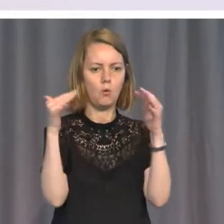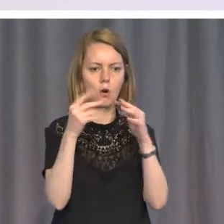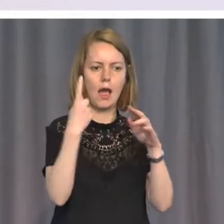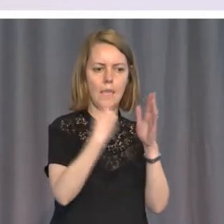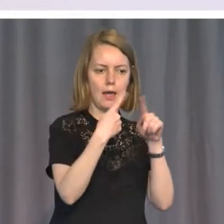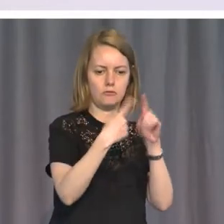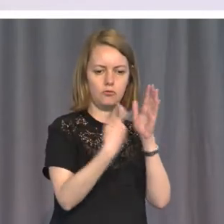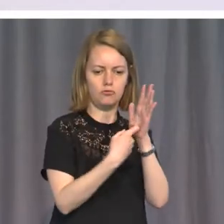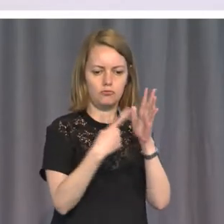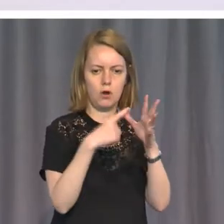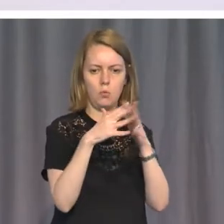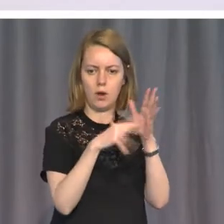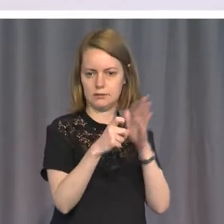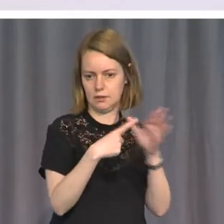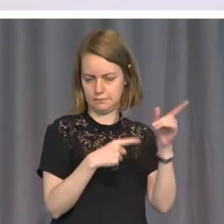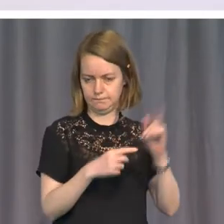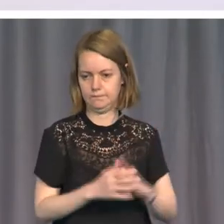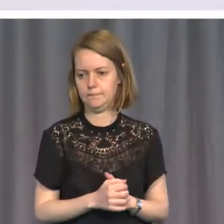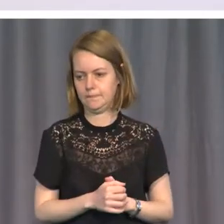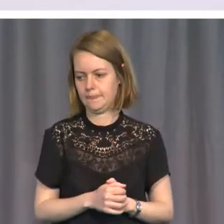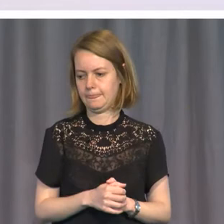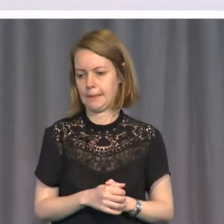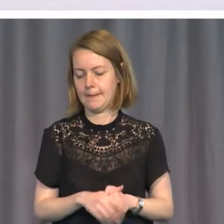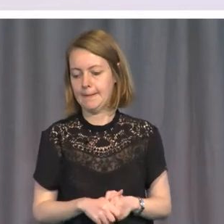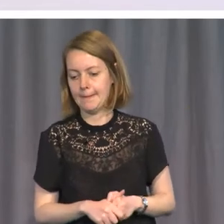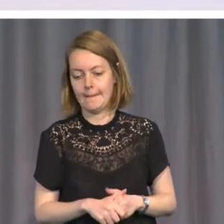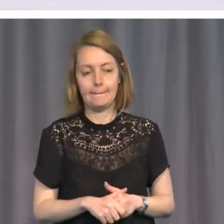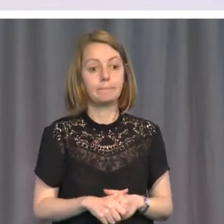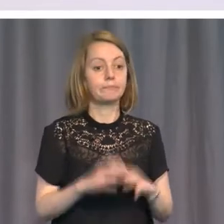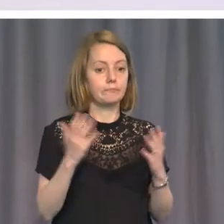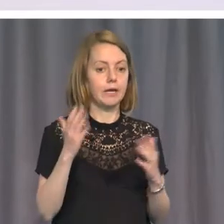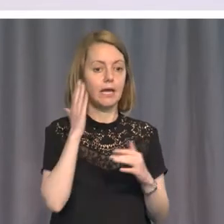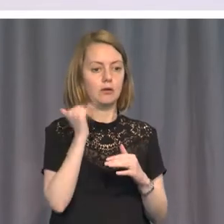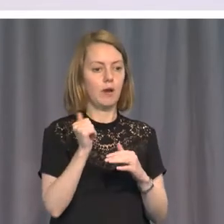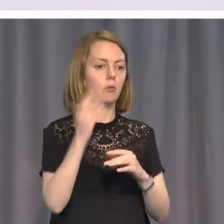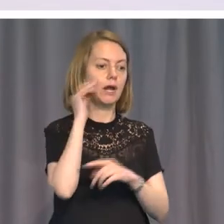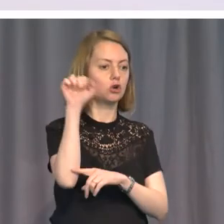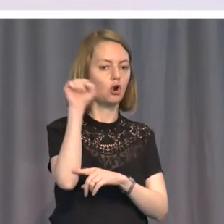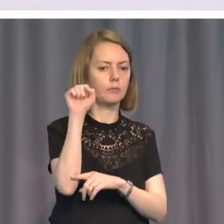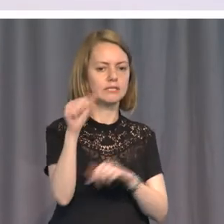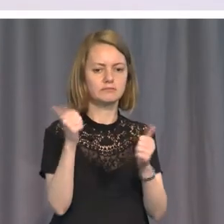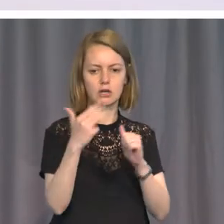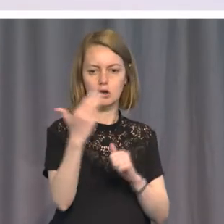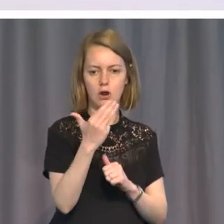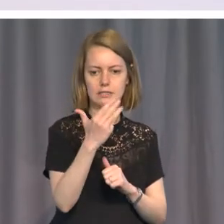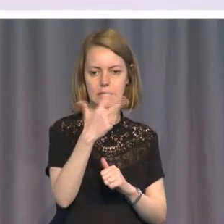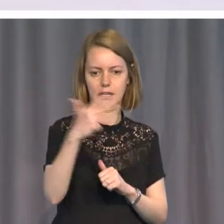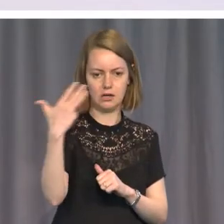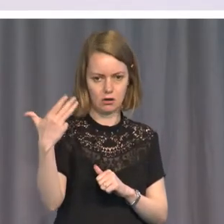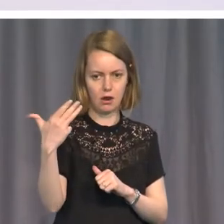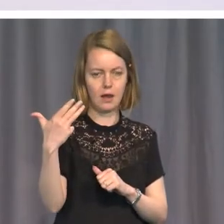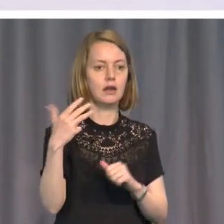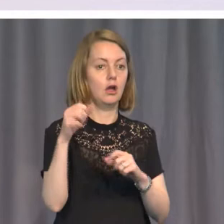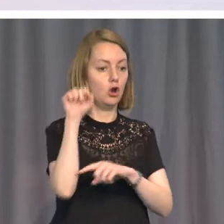good conventions. But it was after the fall of communism, when ethnic wars broke